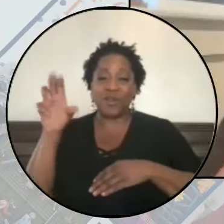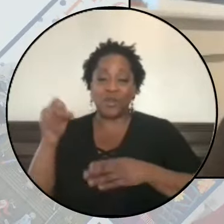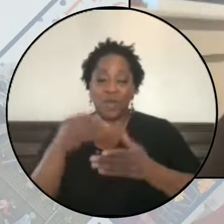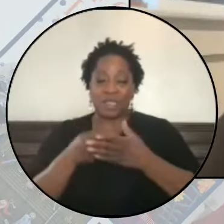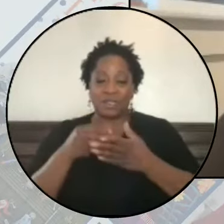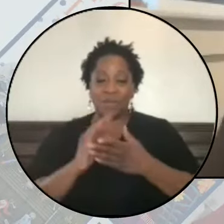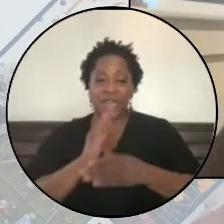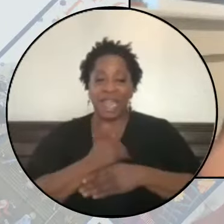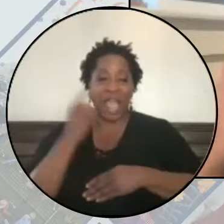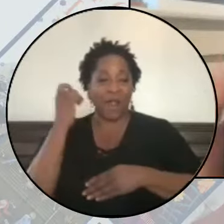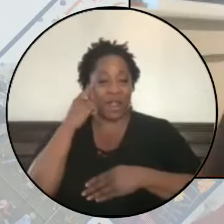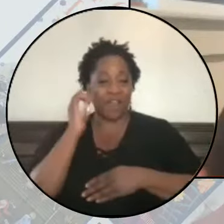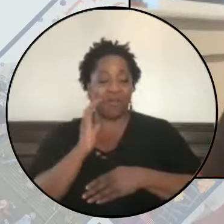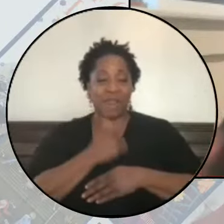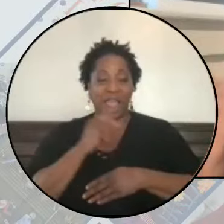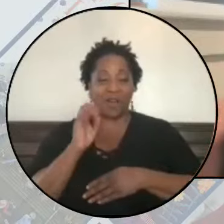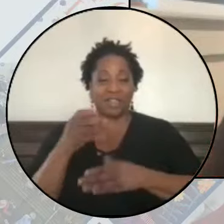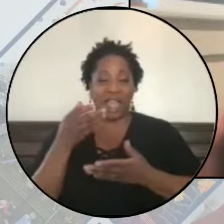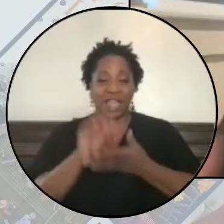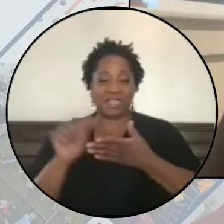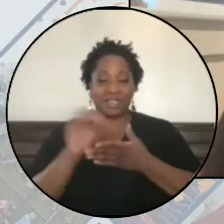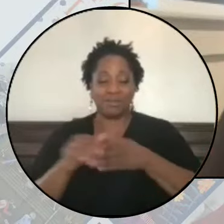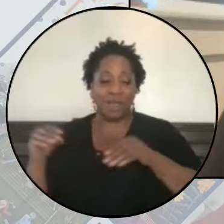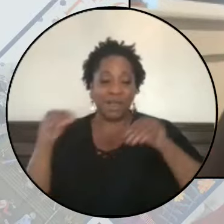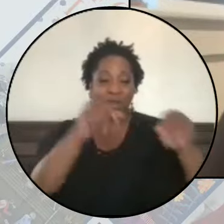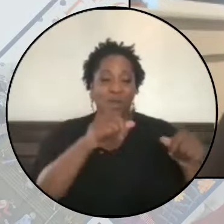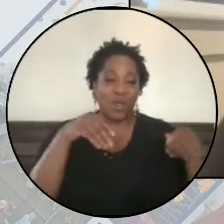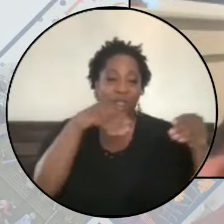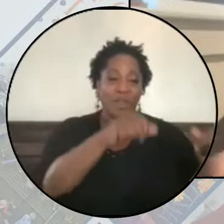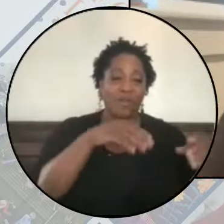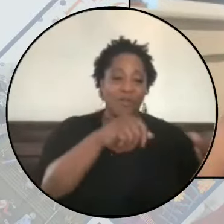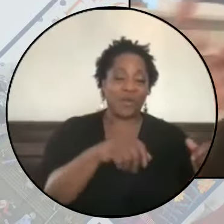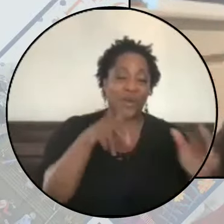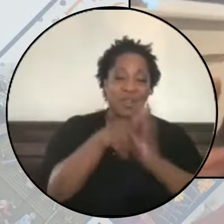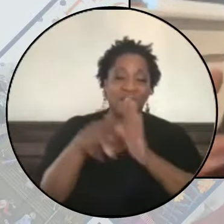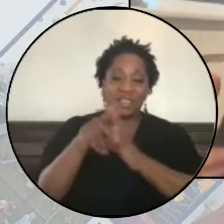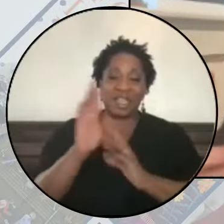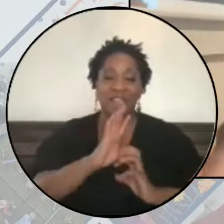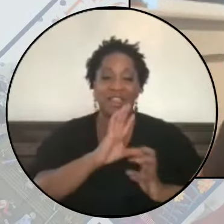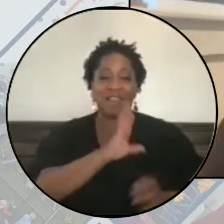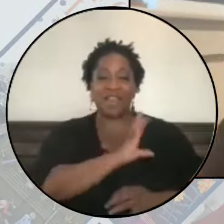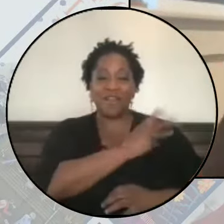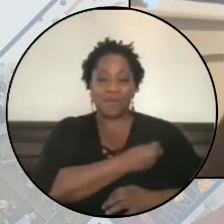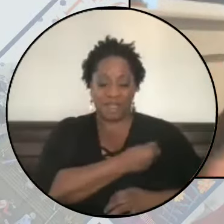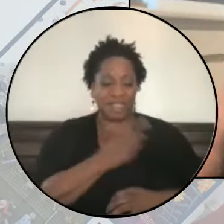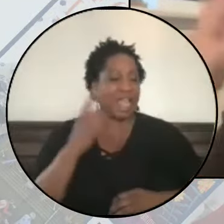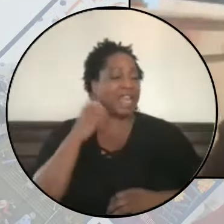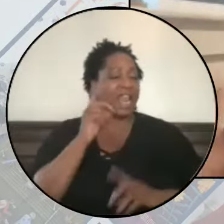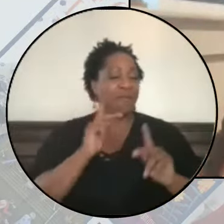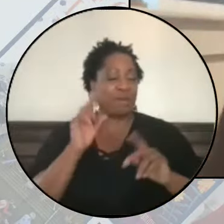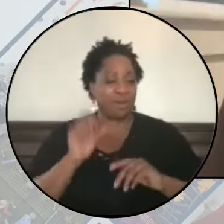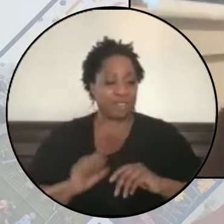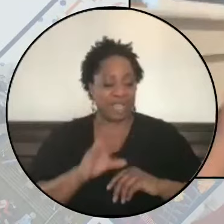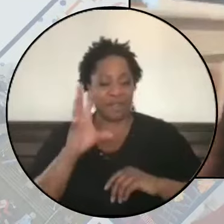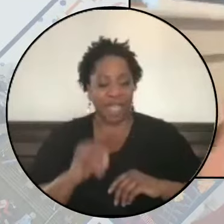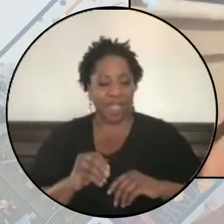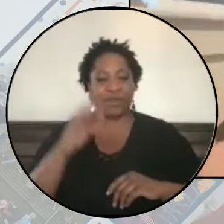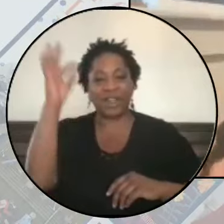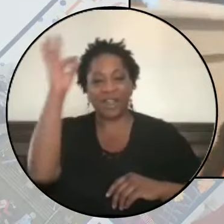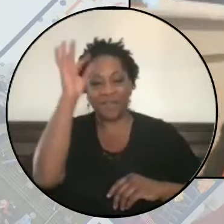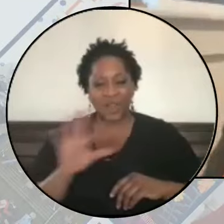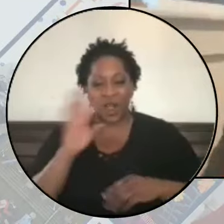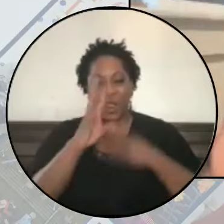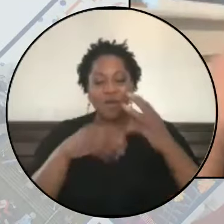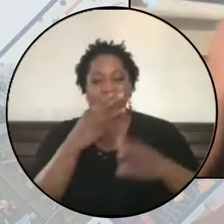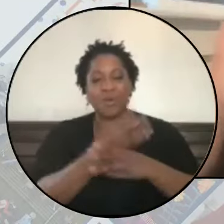our government, our taxpayer dollars, going to fuel and fund this genocide, and I hear it from our comrades in South Africa and the Philippines, all over